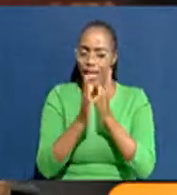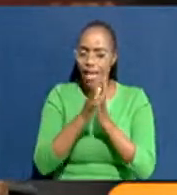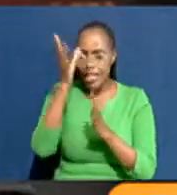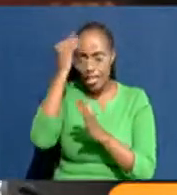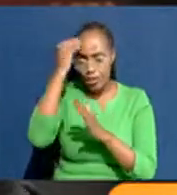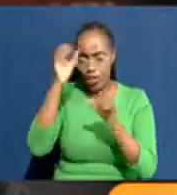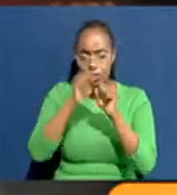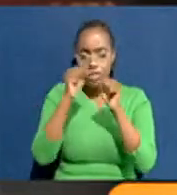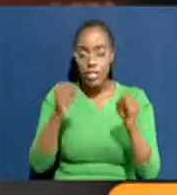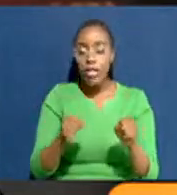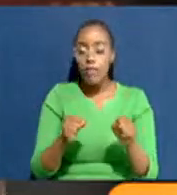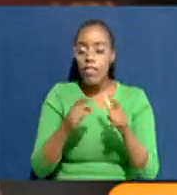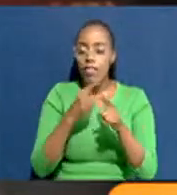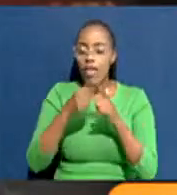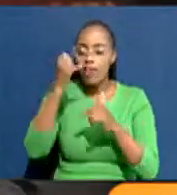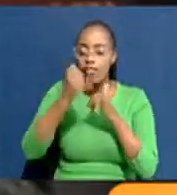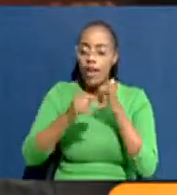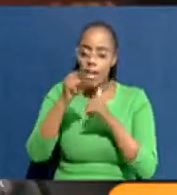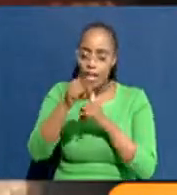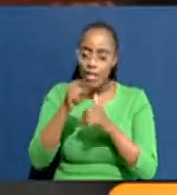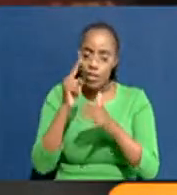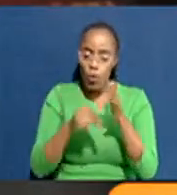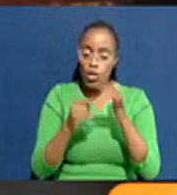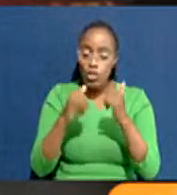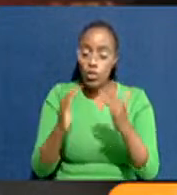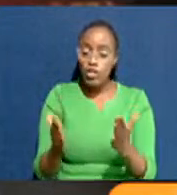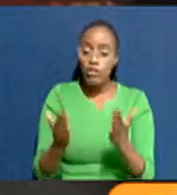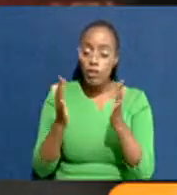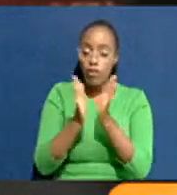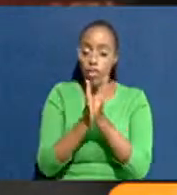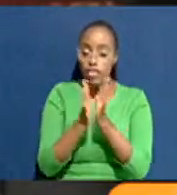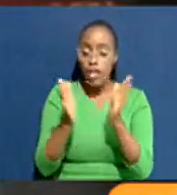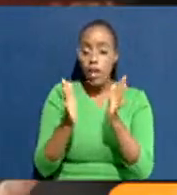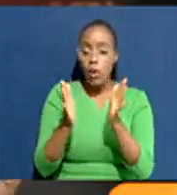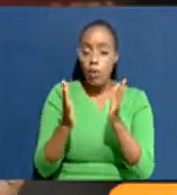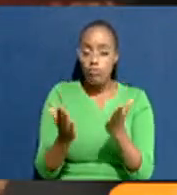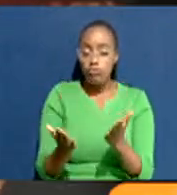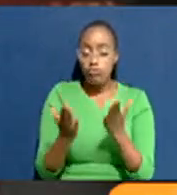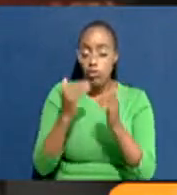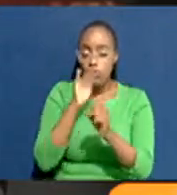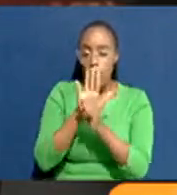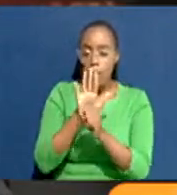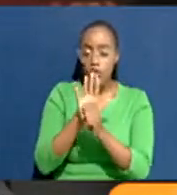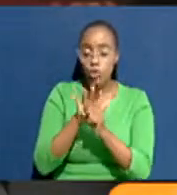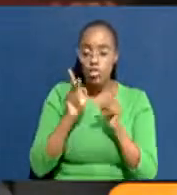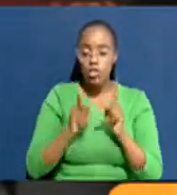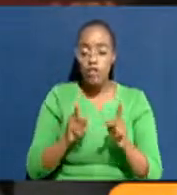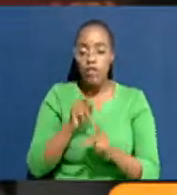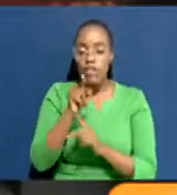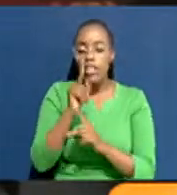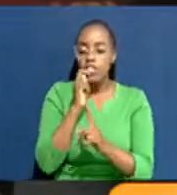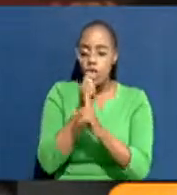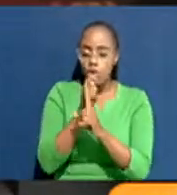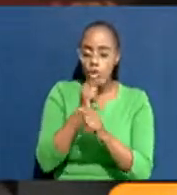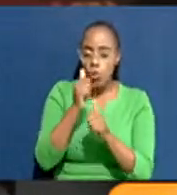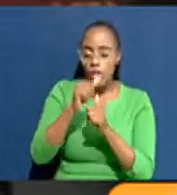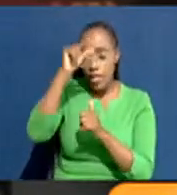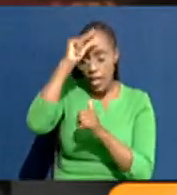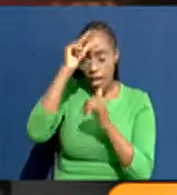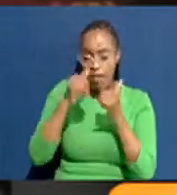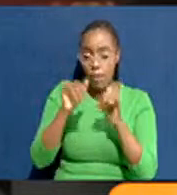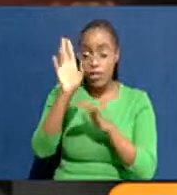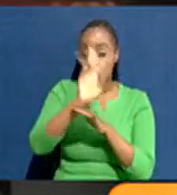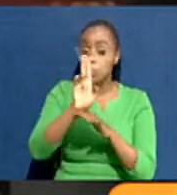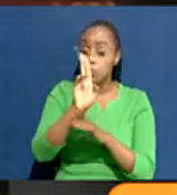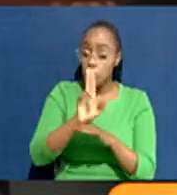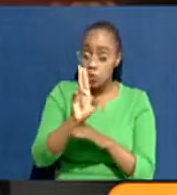systems and so on. And eventually this is what improves the overall quality of lives for majority of people. This instrument that the government is trying to use